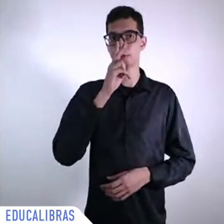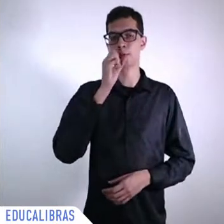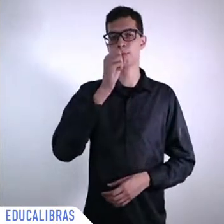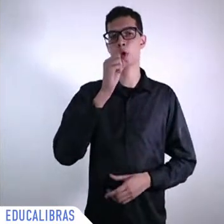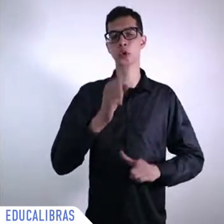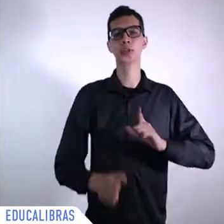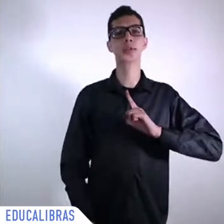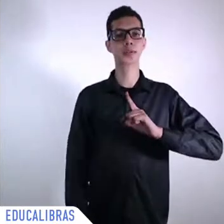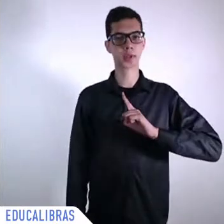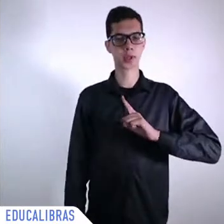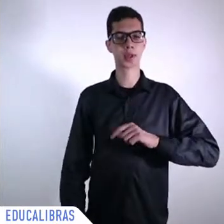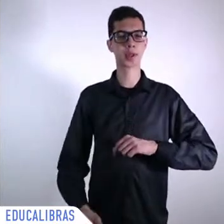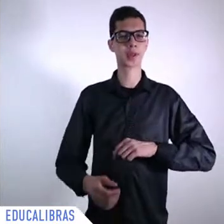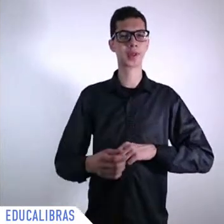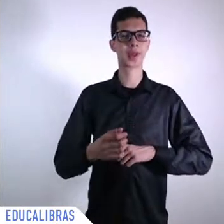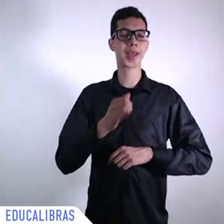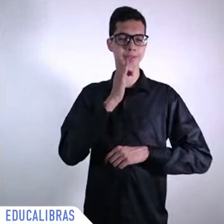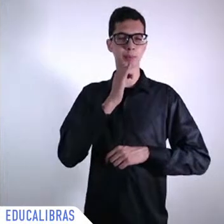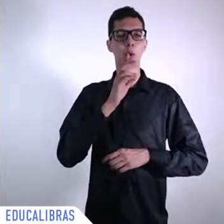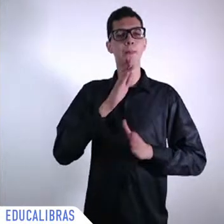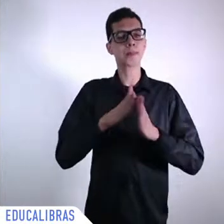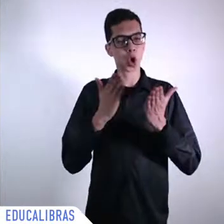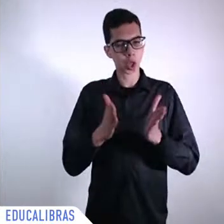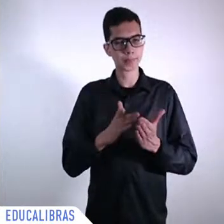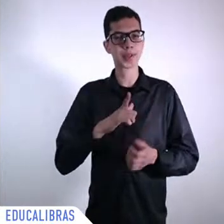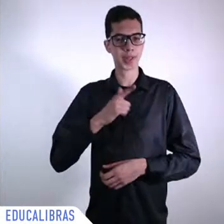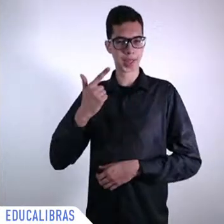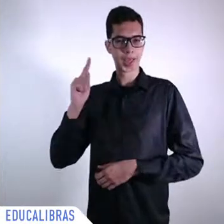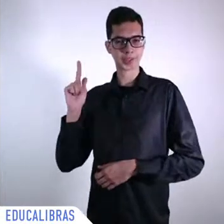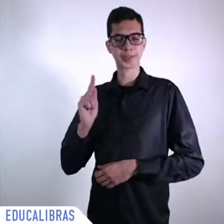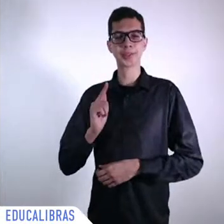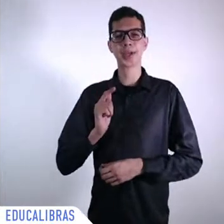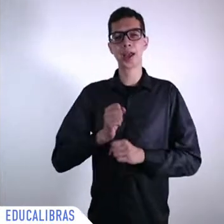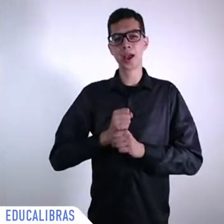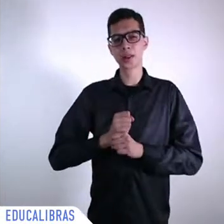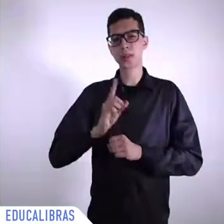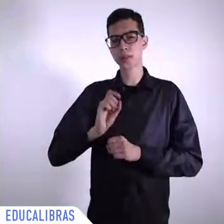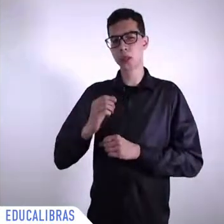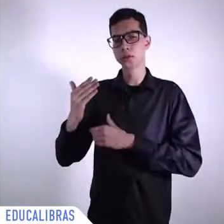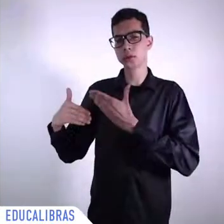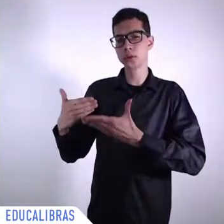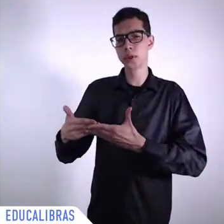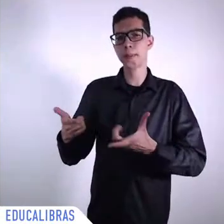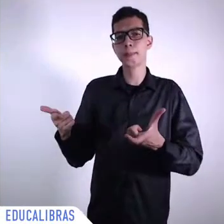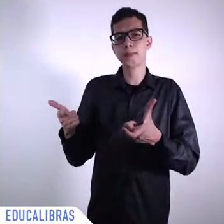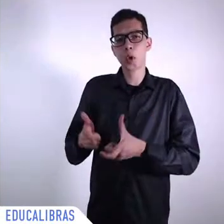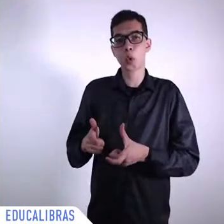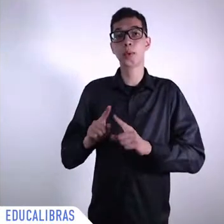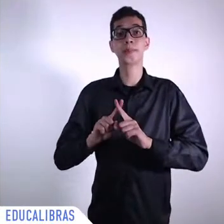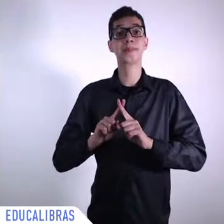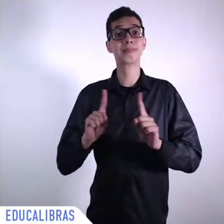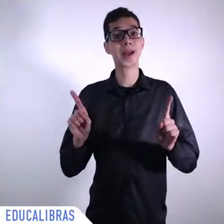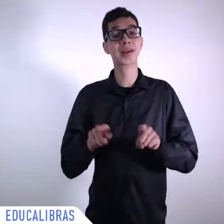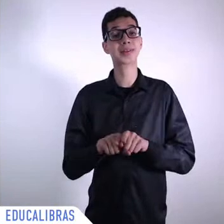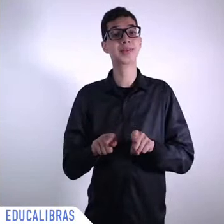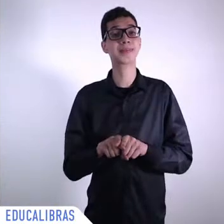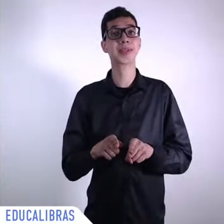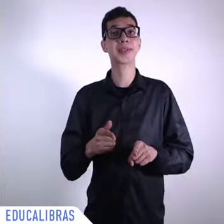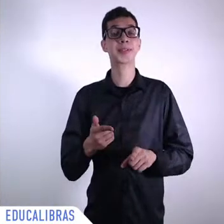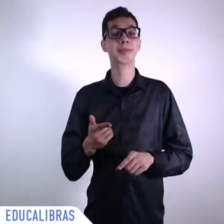so when we see calls for protectionist measures obviously they